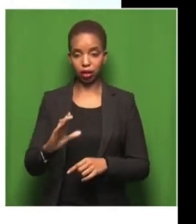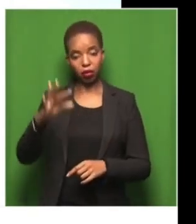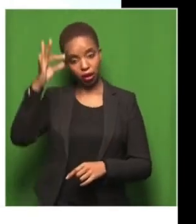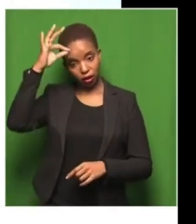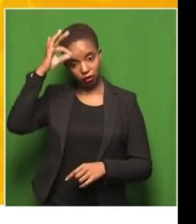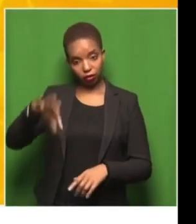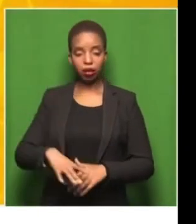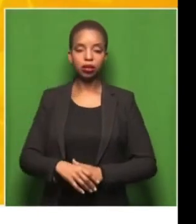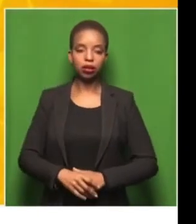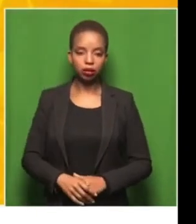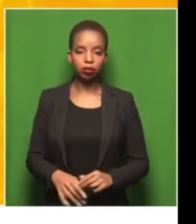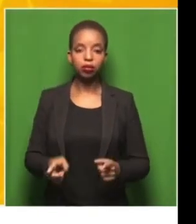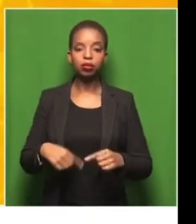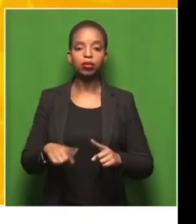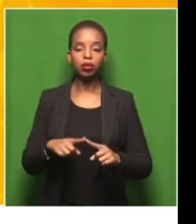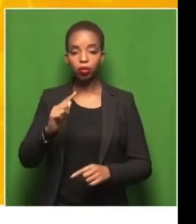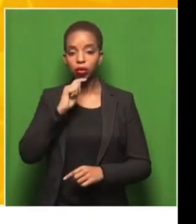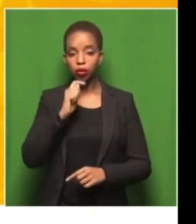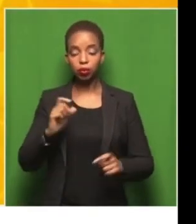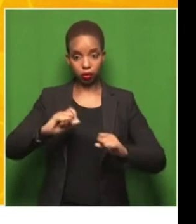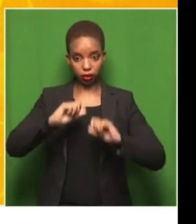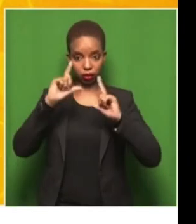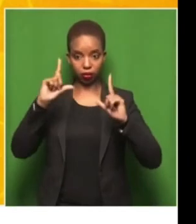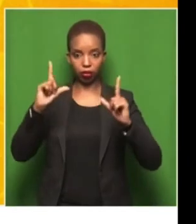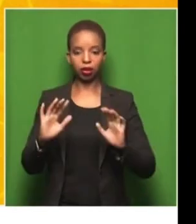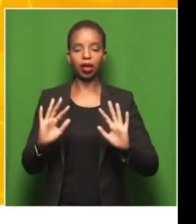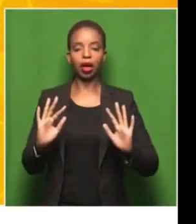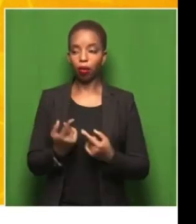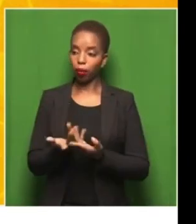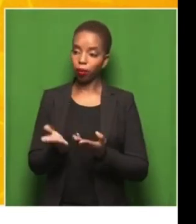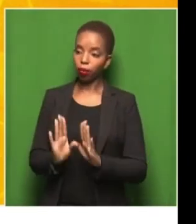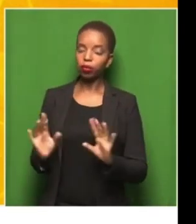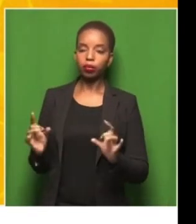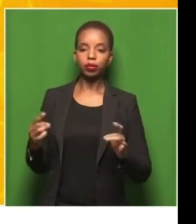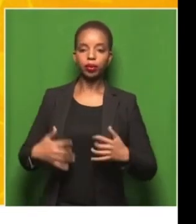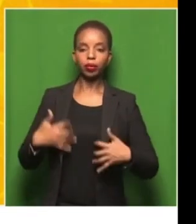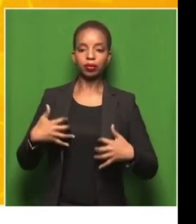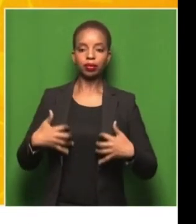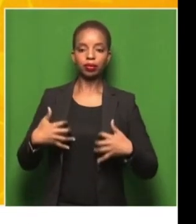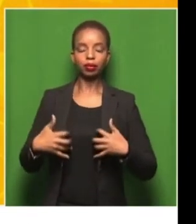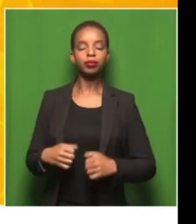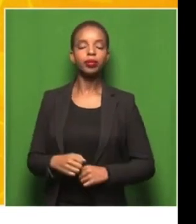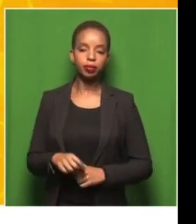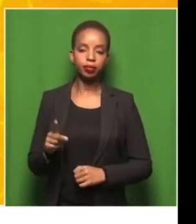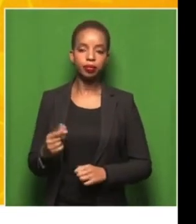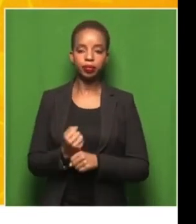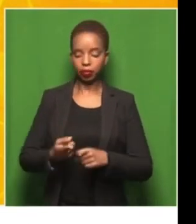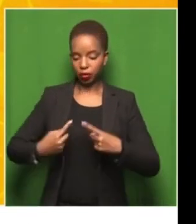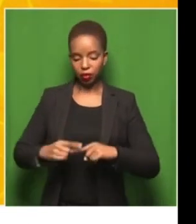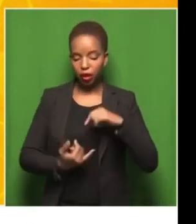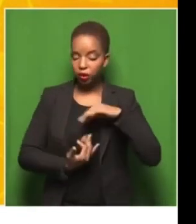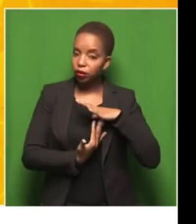We were very pleasantly surprised by how excited they became and which inspired us as a